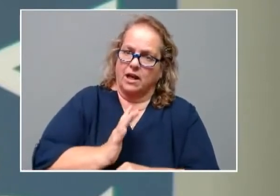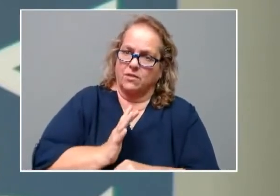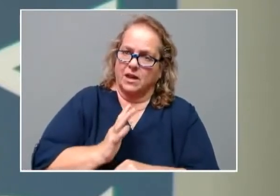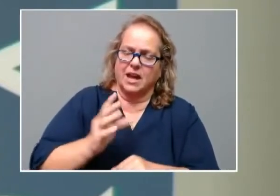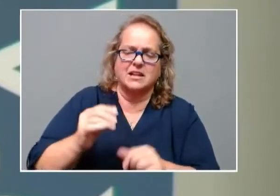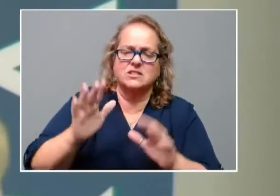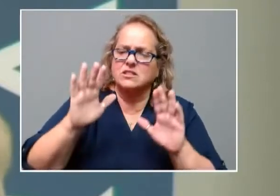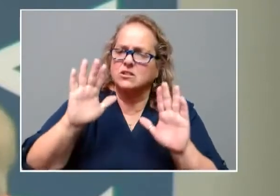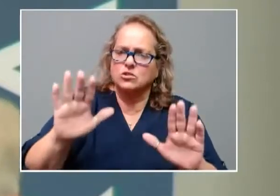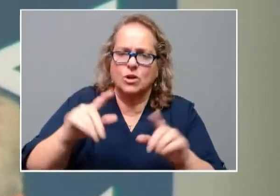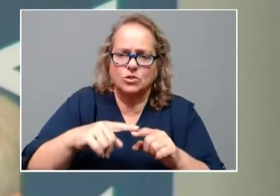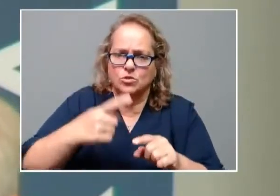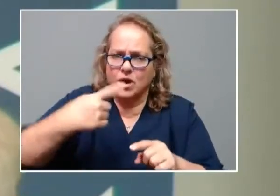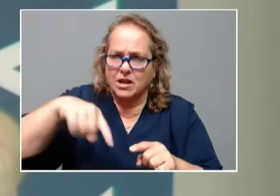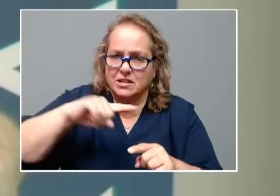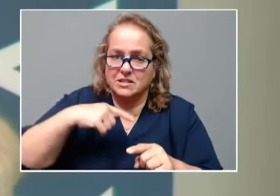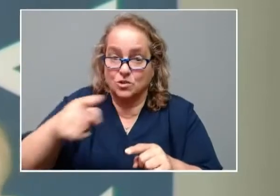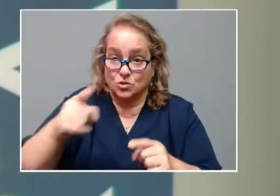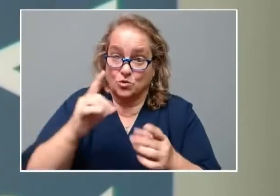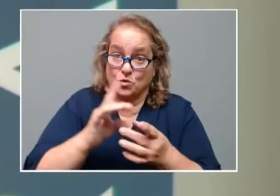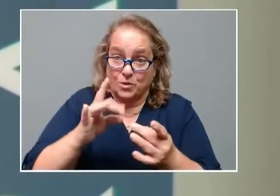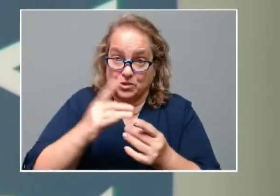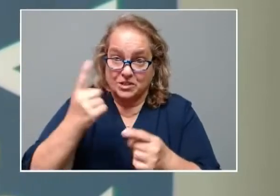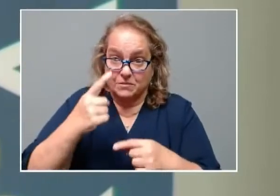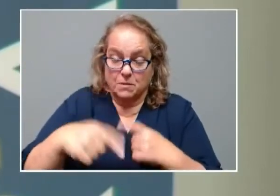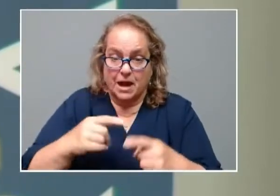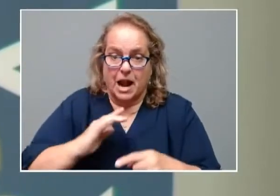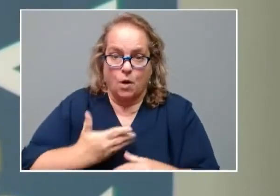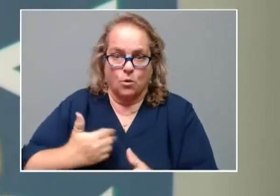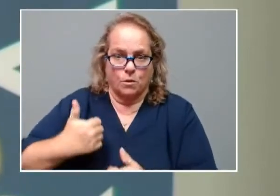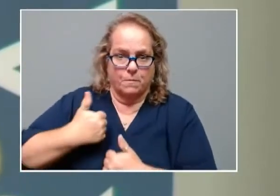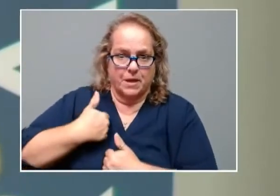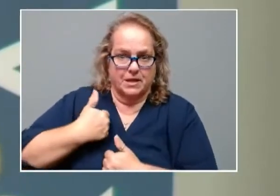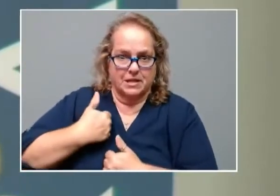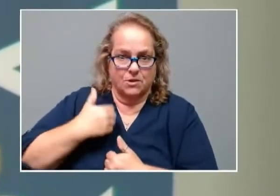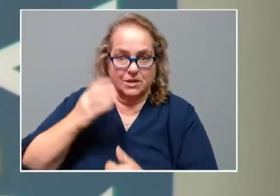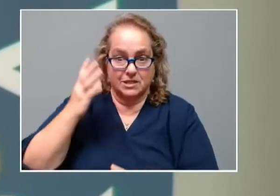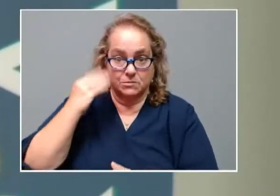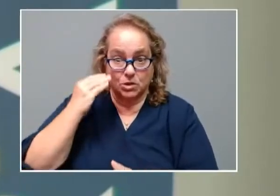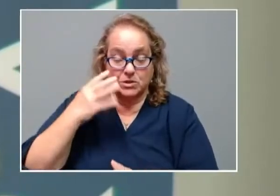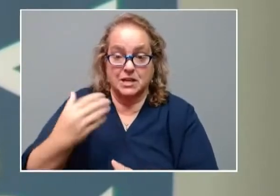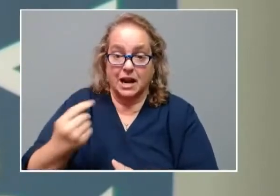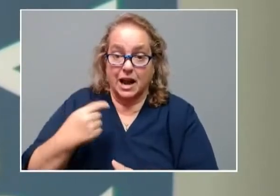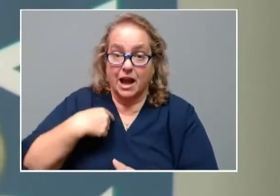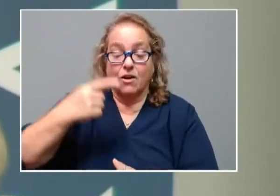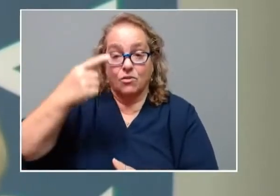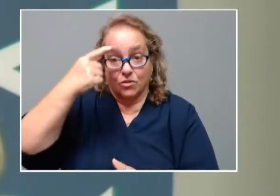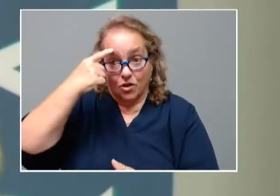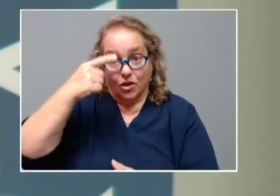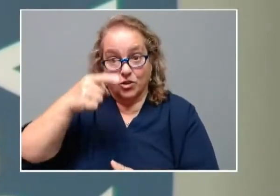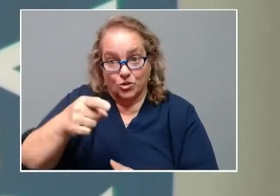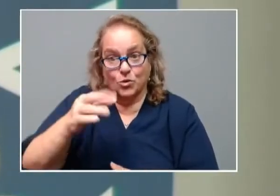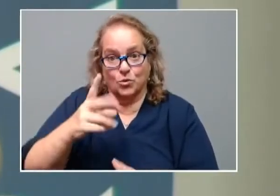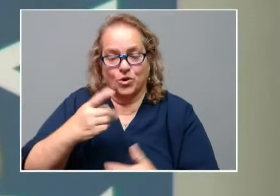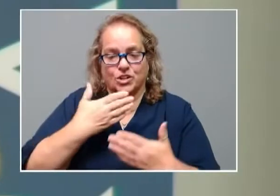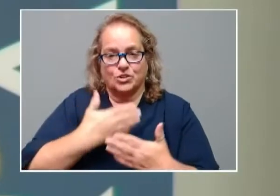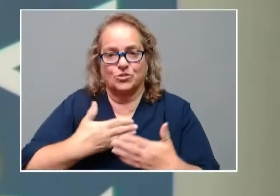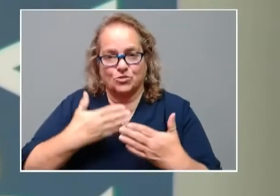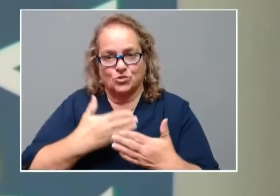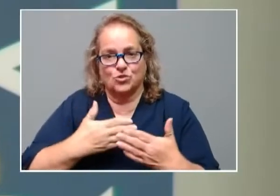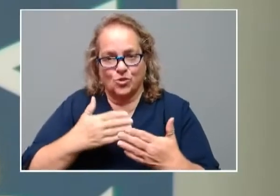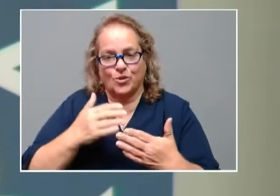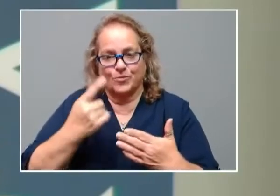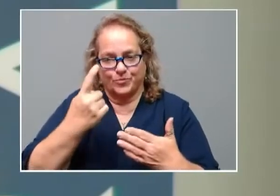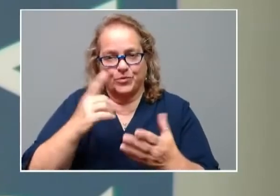give you, you mentioned something about our military experience, and I thought you would enjoy this anecdote. It's an